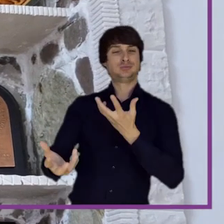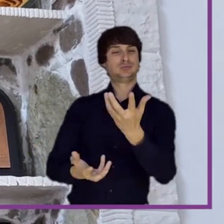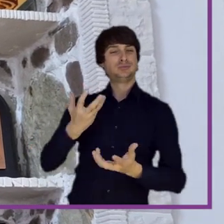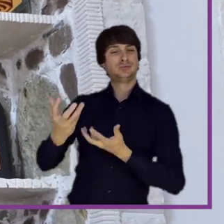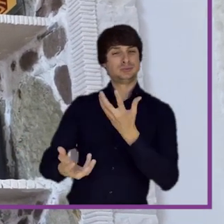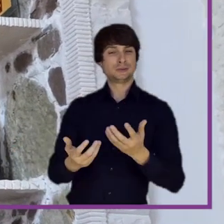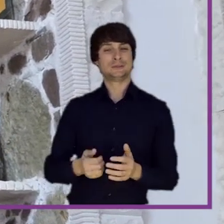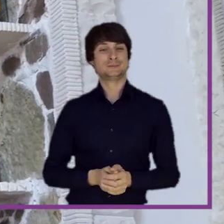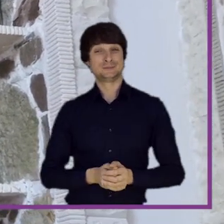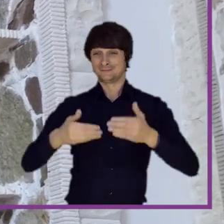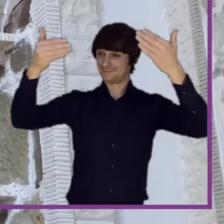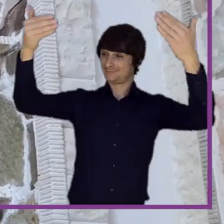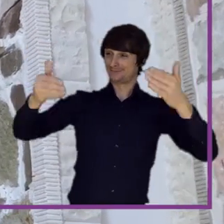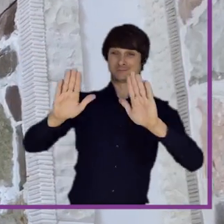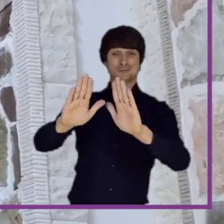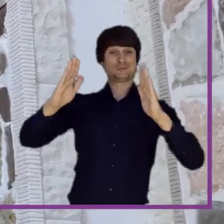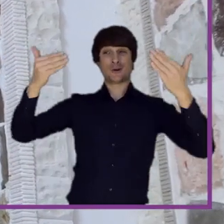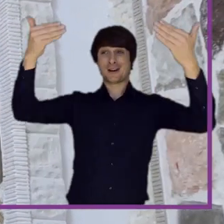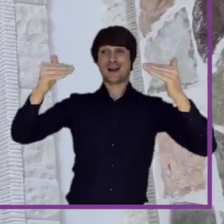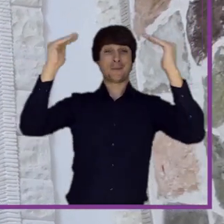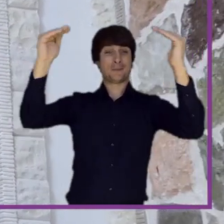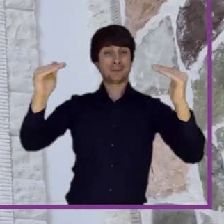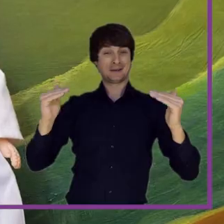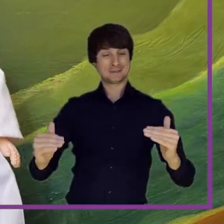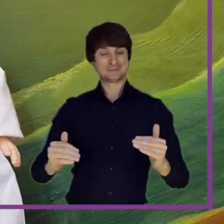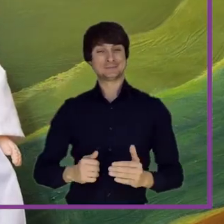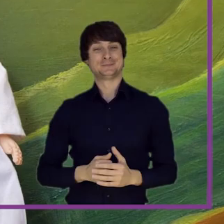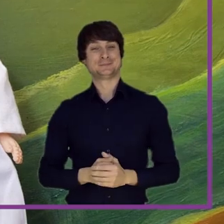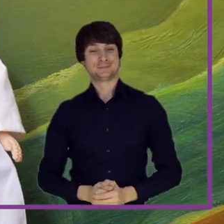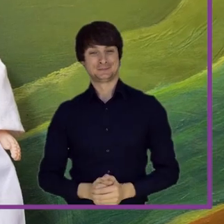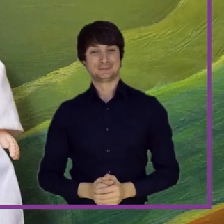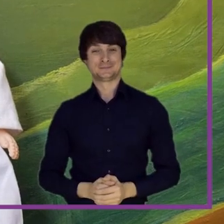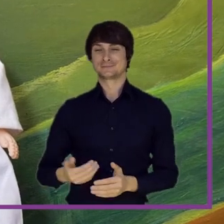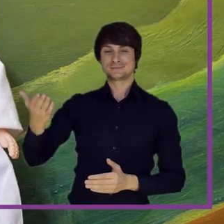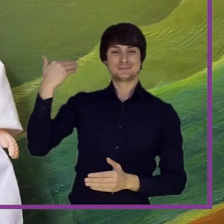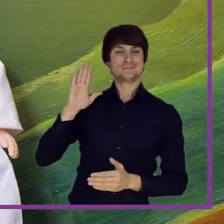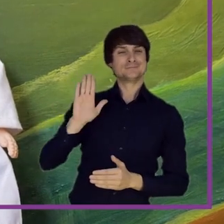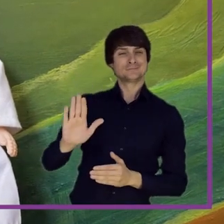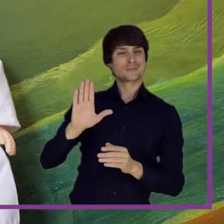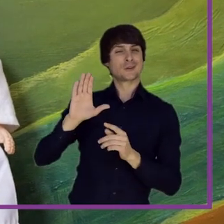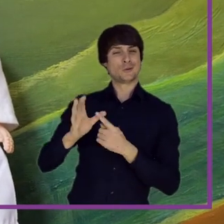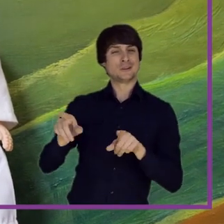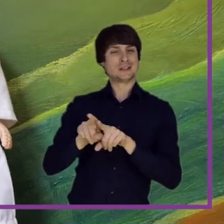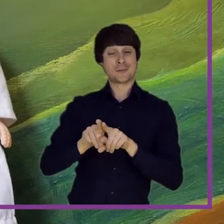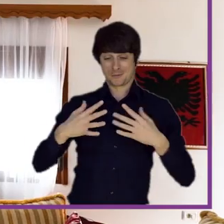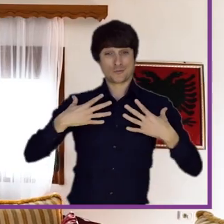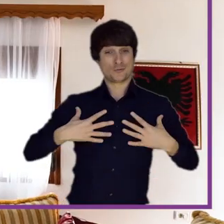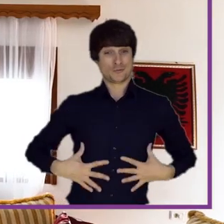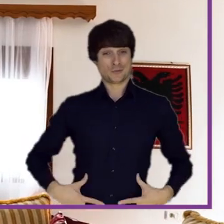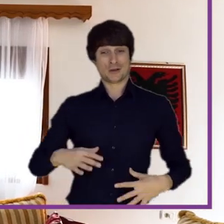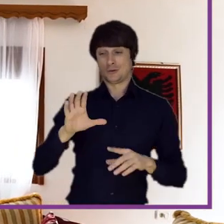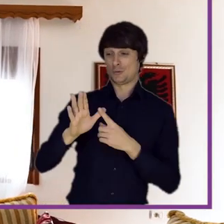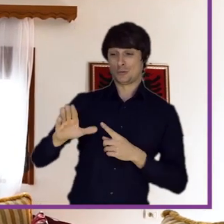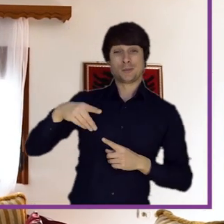wall cupboards which were used. We have the traditional wall enclosed, because pillar has been known for three things, stone, wood,